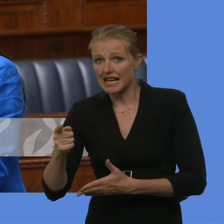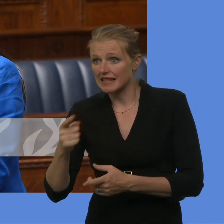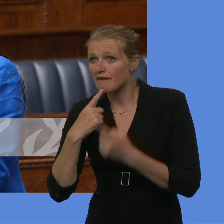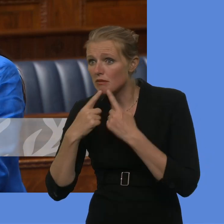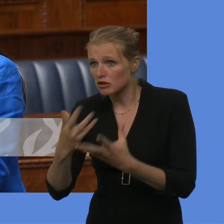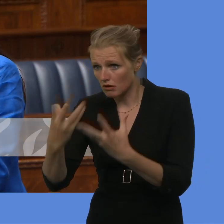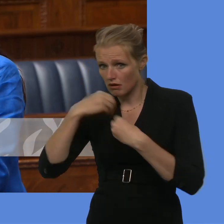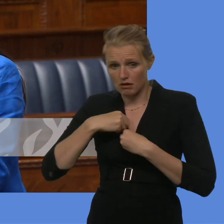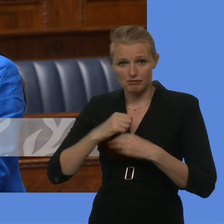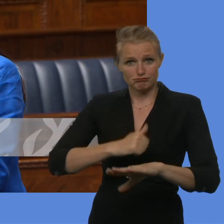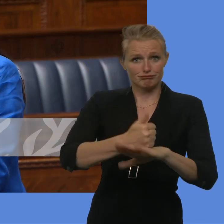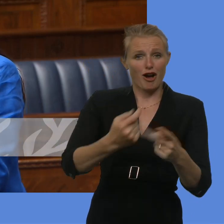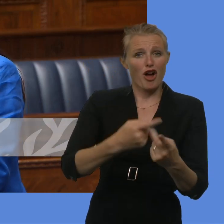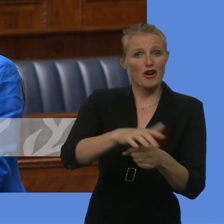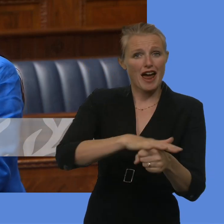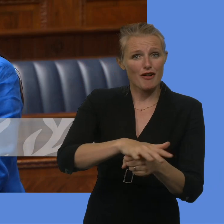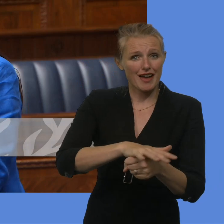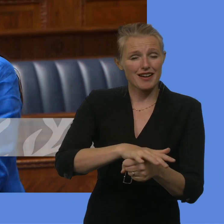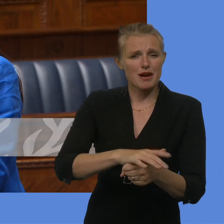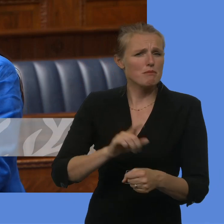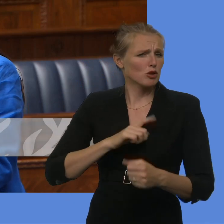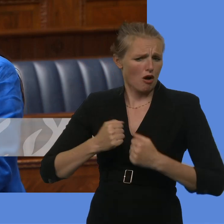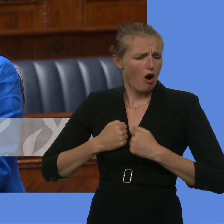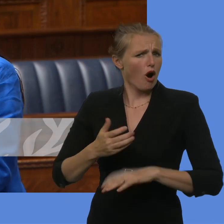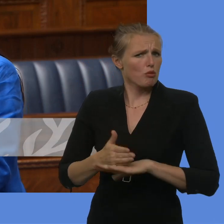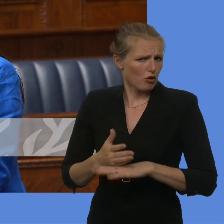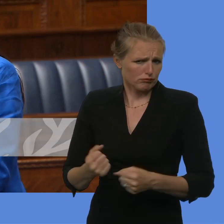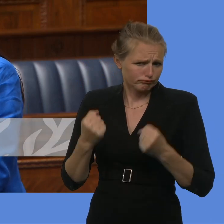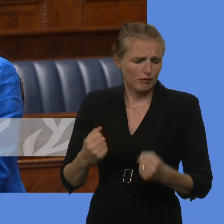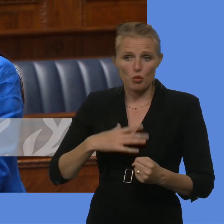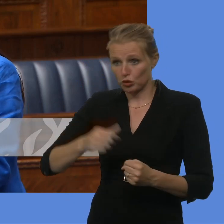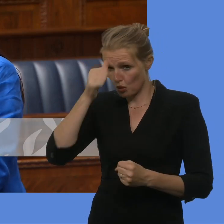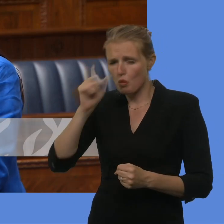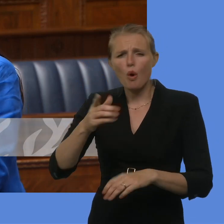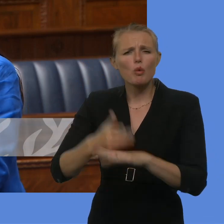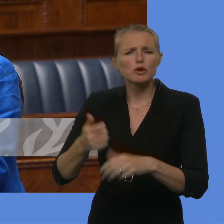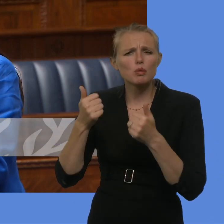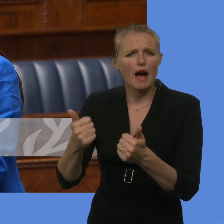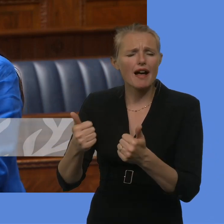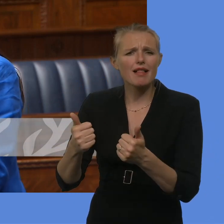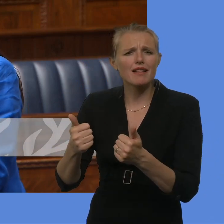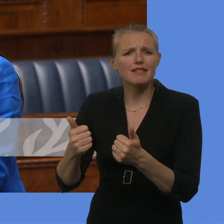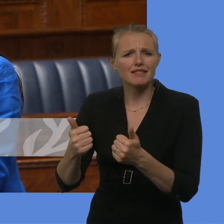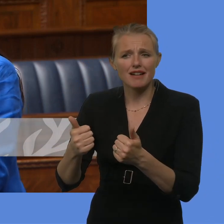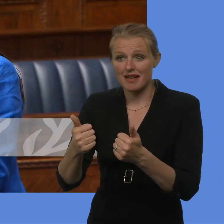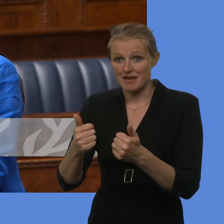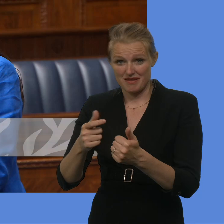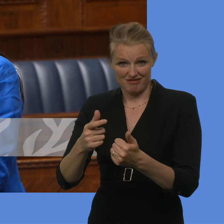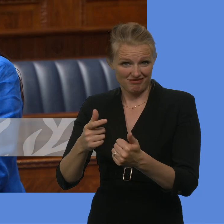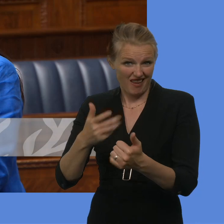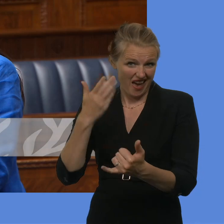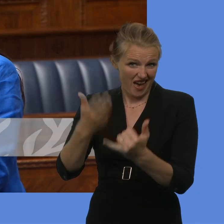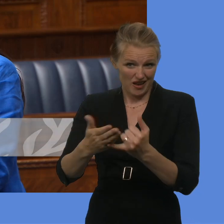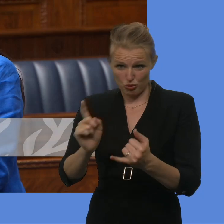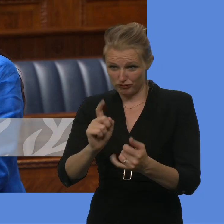that out elsewhere. Because fundamentally, what we are all about is finding the things that work and changing the outcomes for the